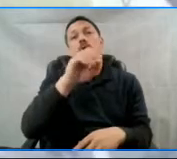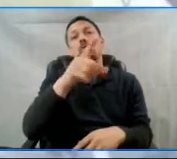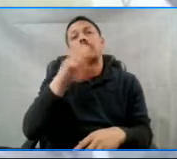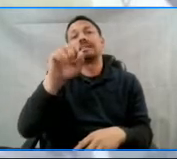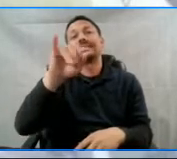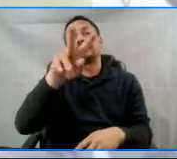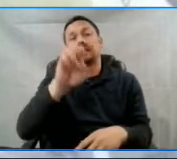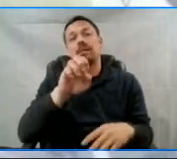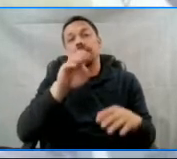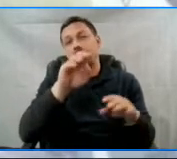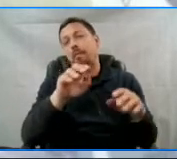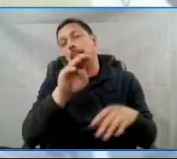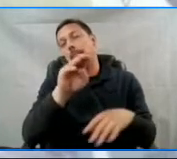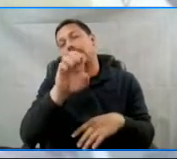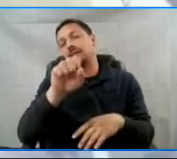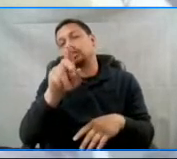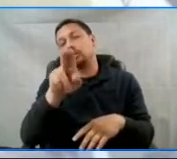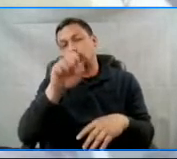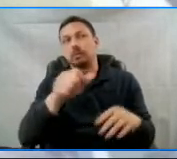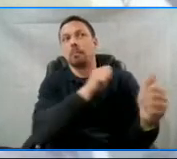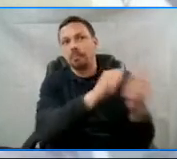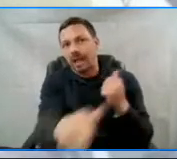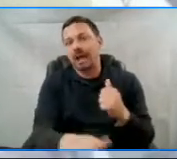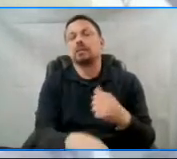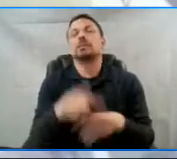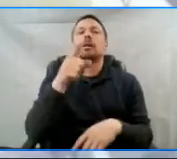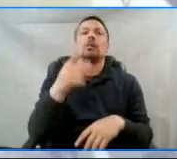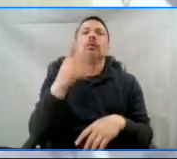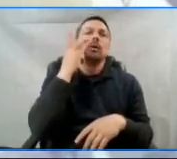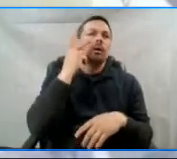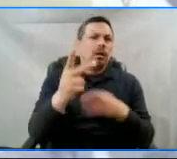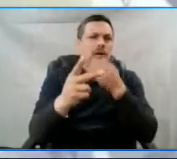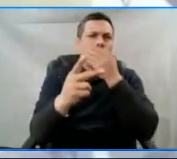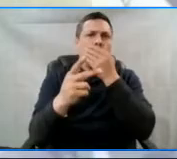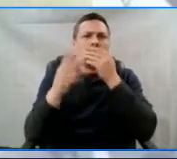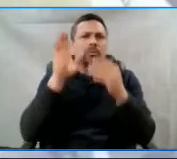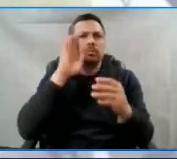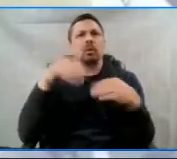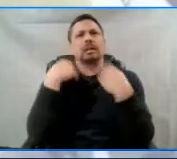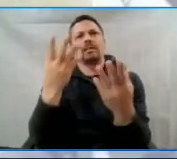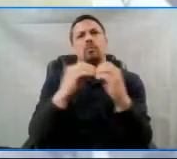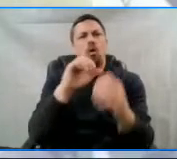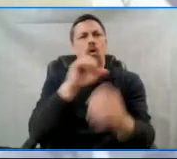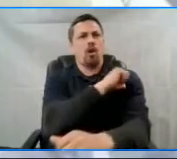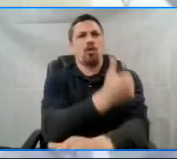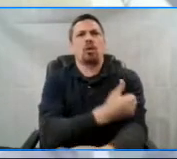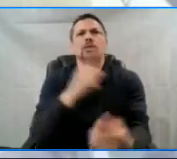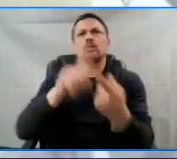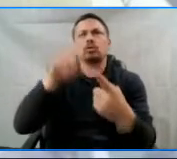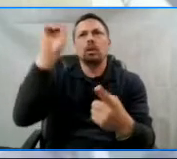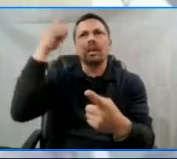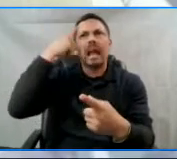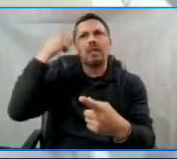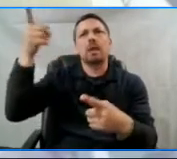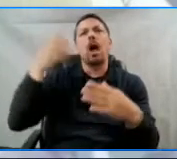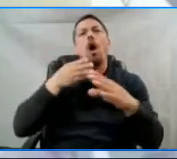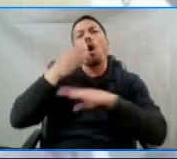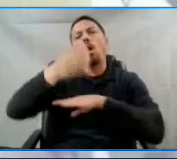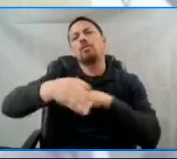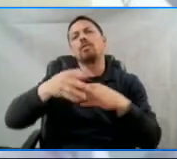we're also seeing an alarming trend of bills that would give more authority to the government over the ballot measure process, like